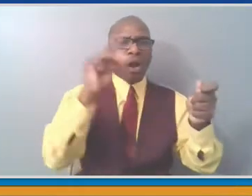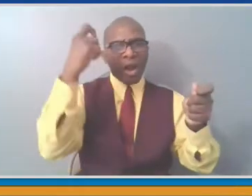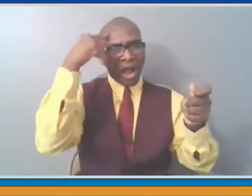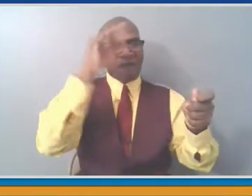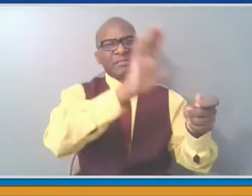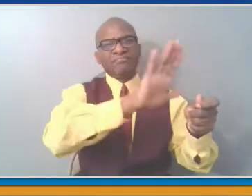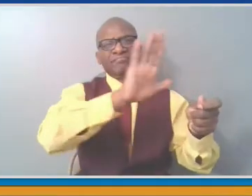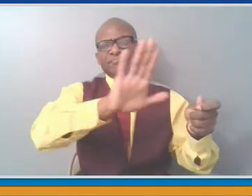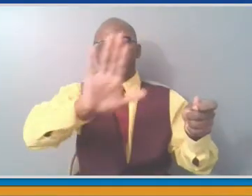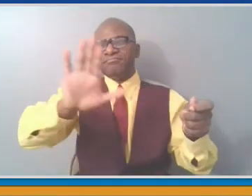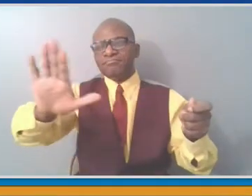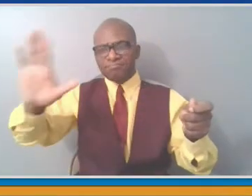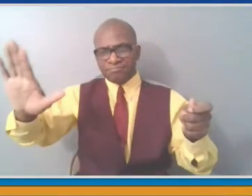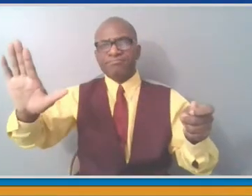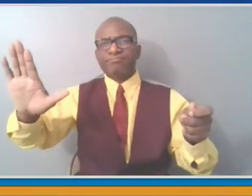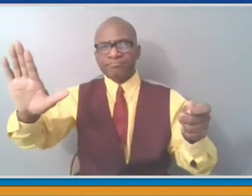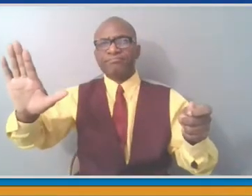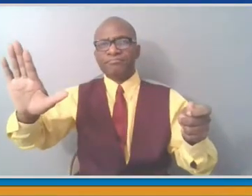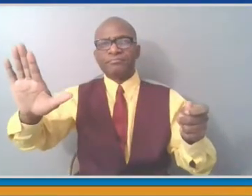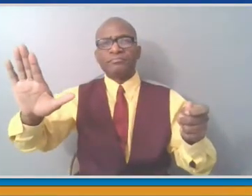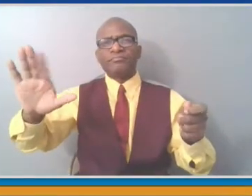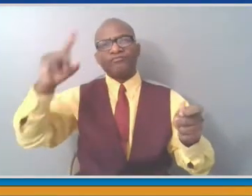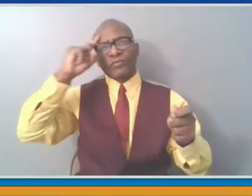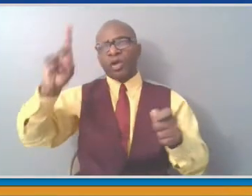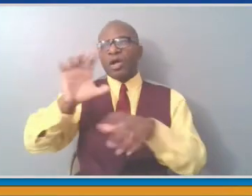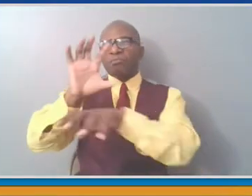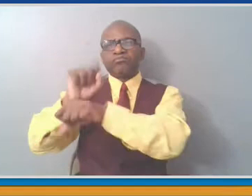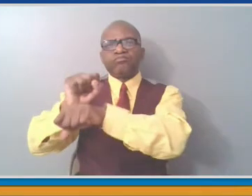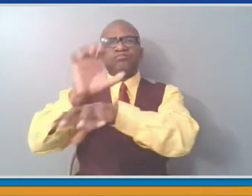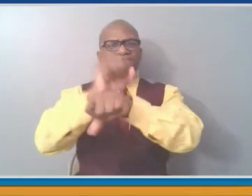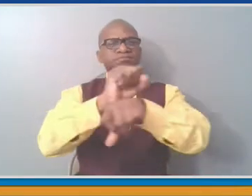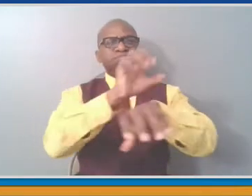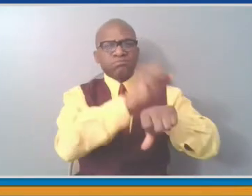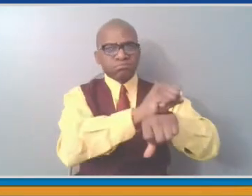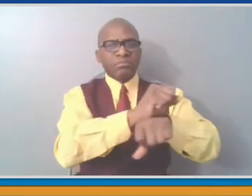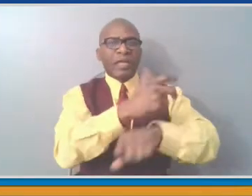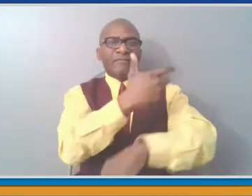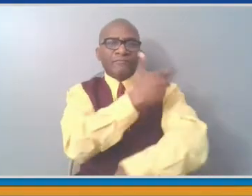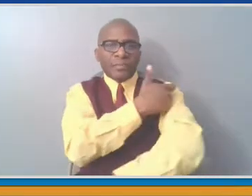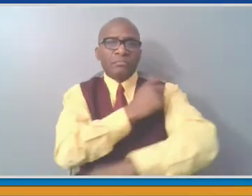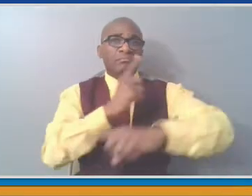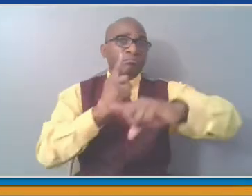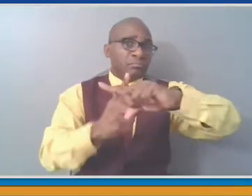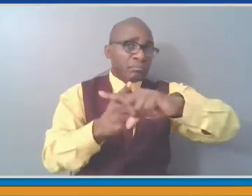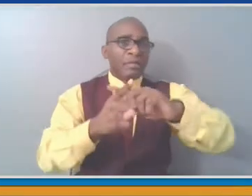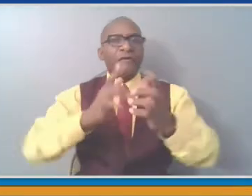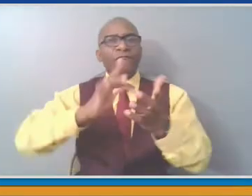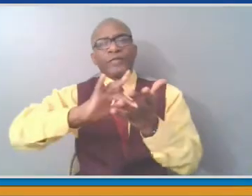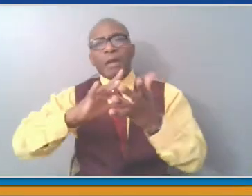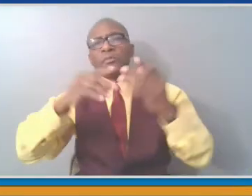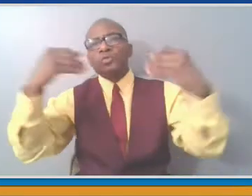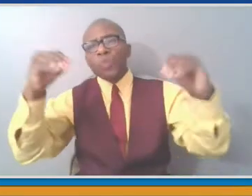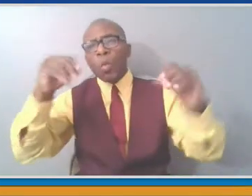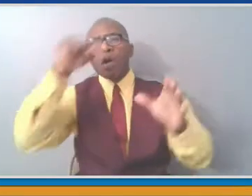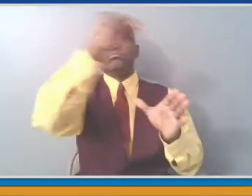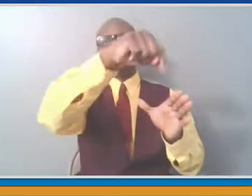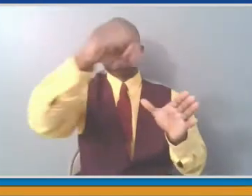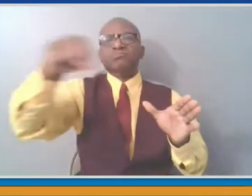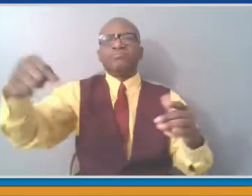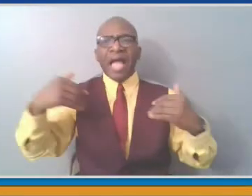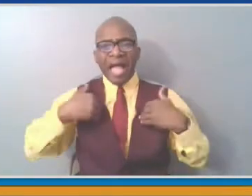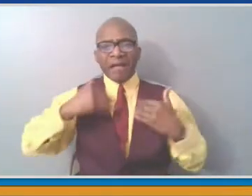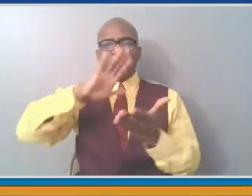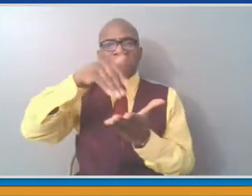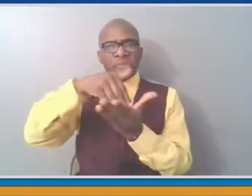vast population, not just of our county, but of other places. The center opened in January. It operates seven days a week, 11